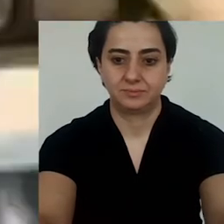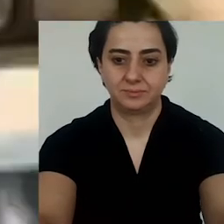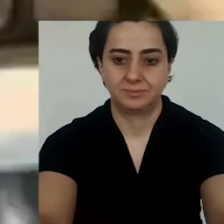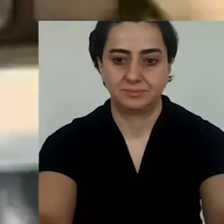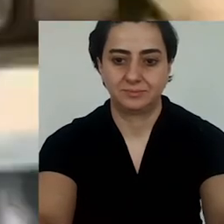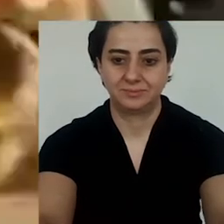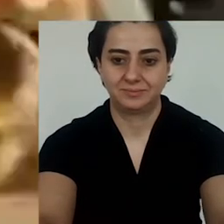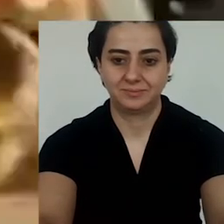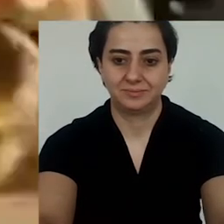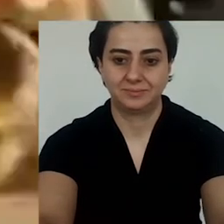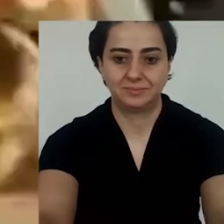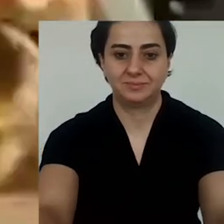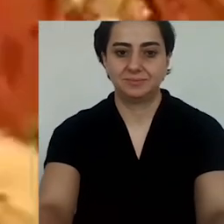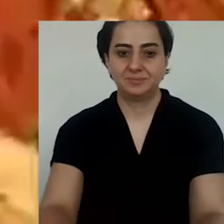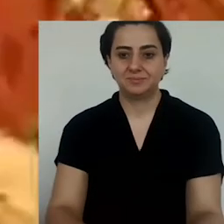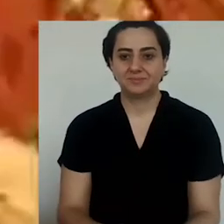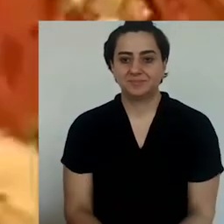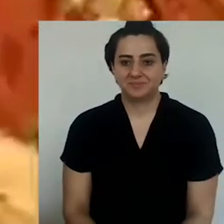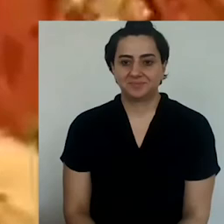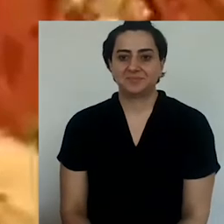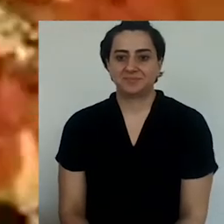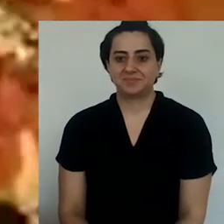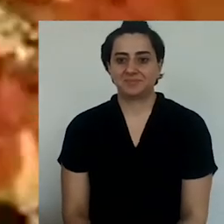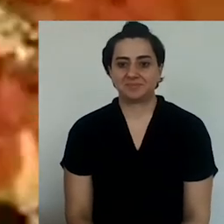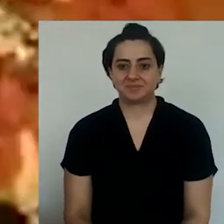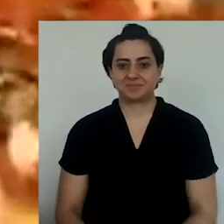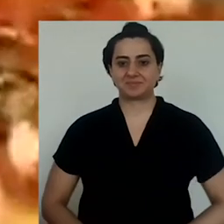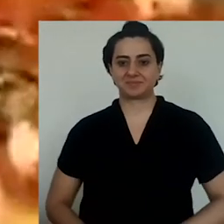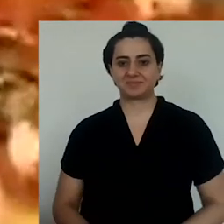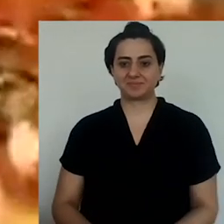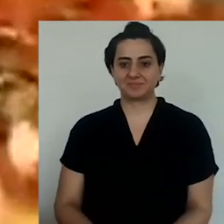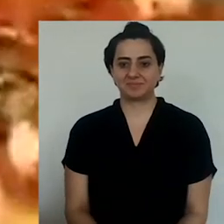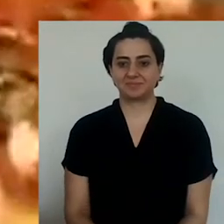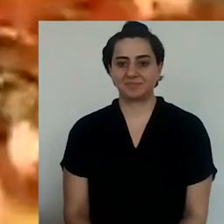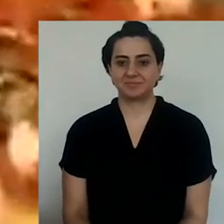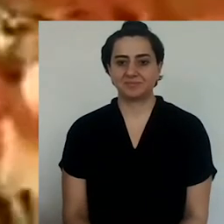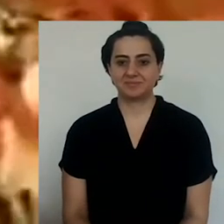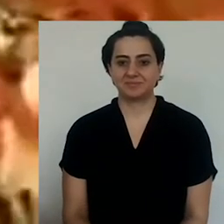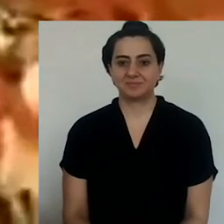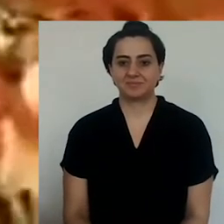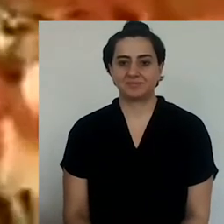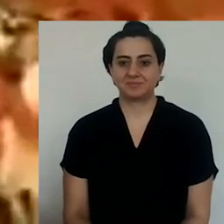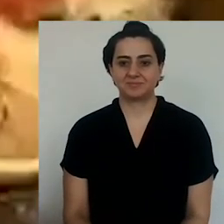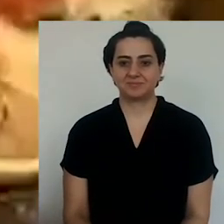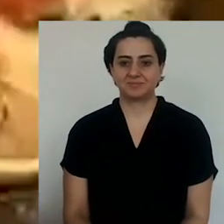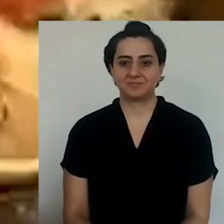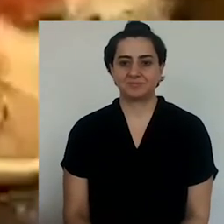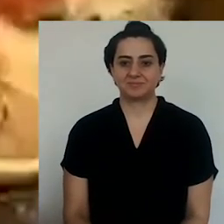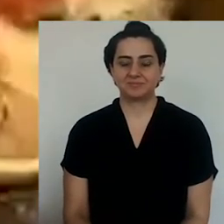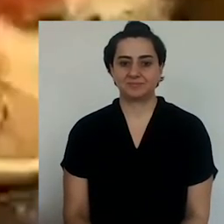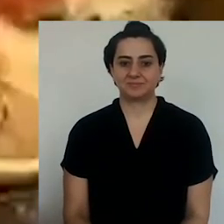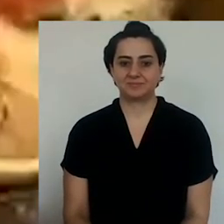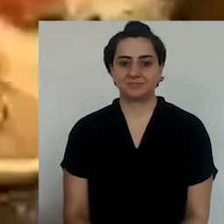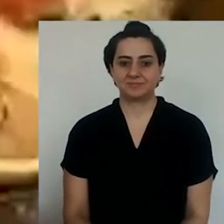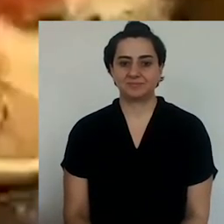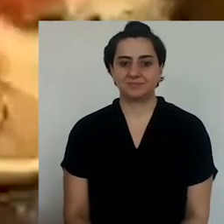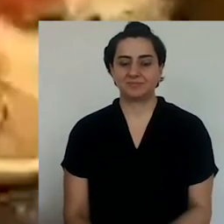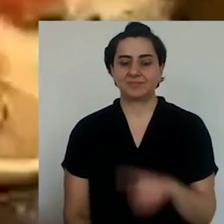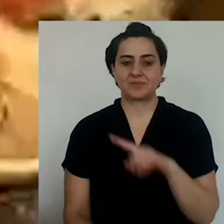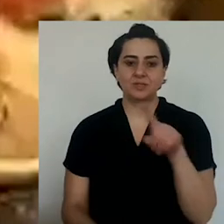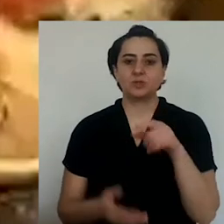Well, in the other cooked style, the yolk will be cooked. The rest will remain